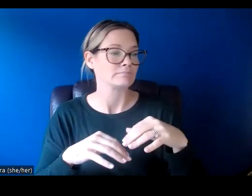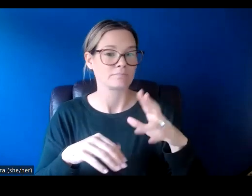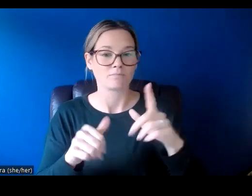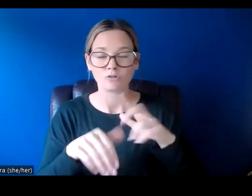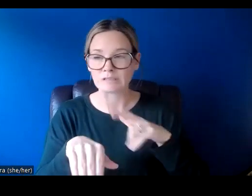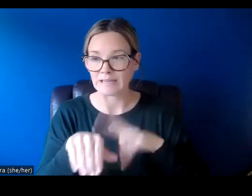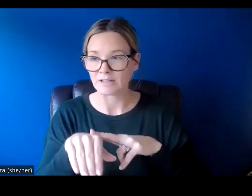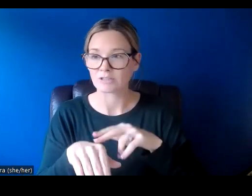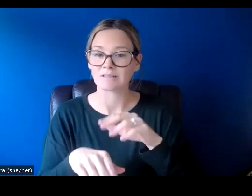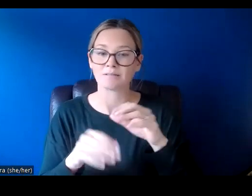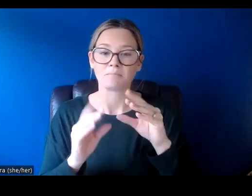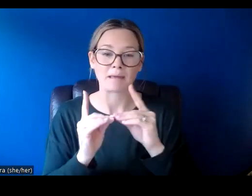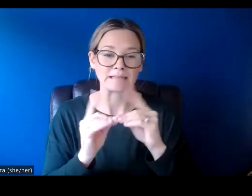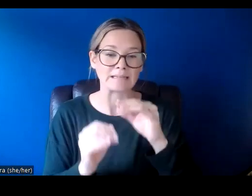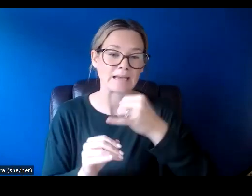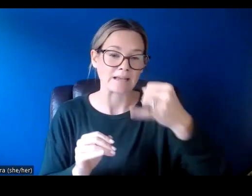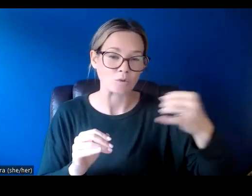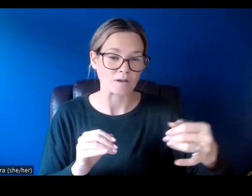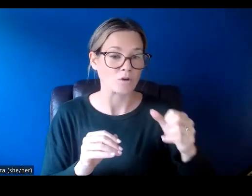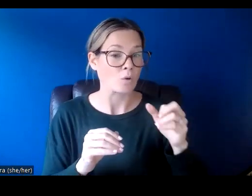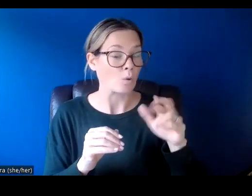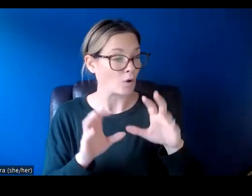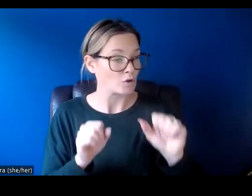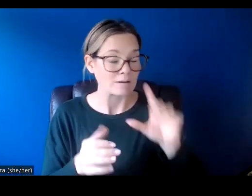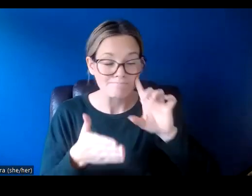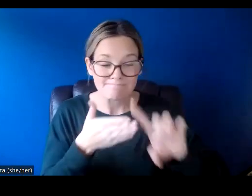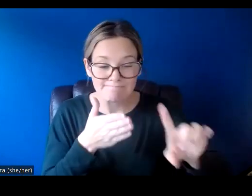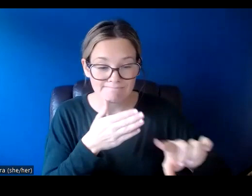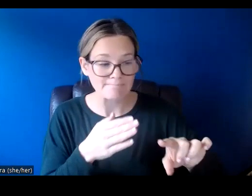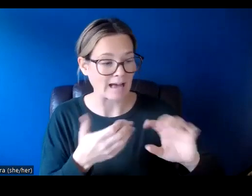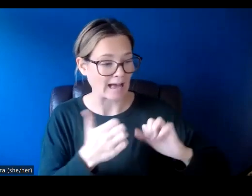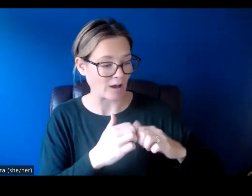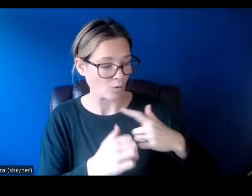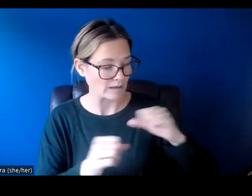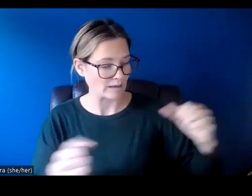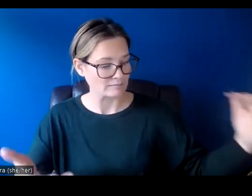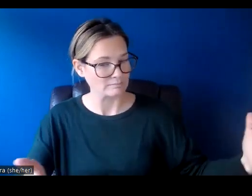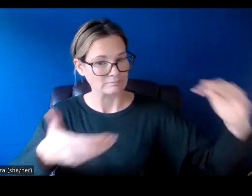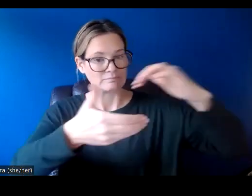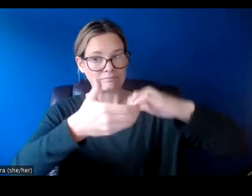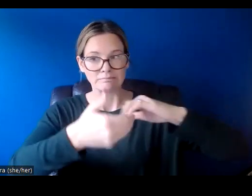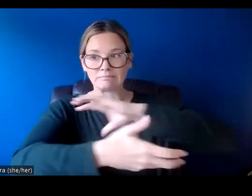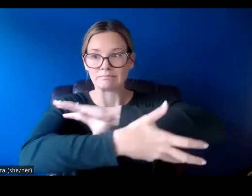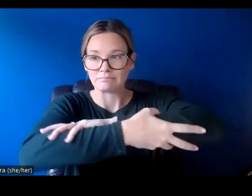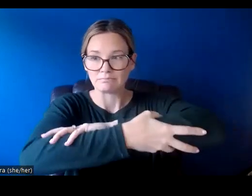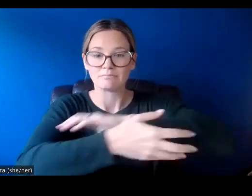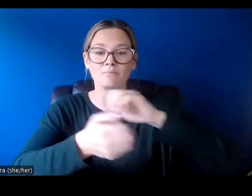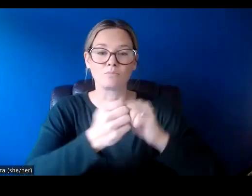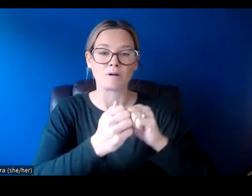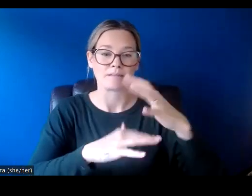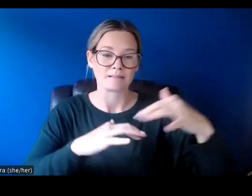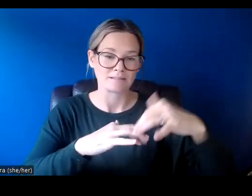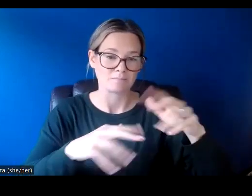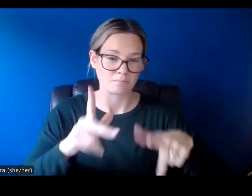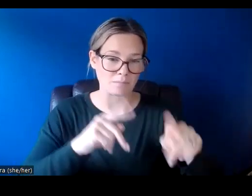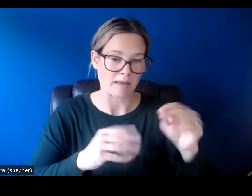peoples. Or you could explore and create paths towards reconciliation and rights relations with Indigenous peoples and the land.